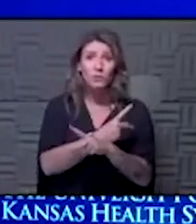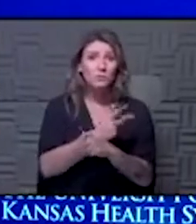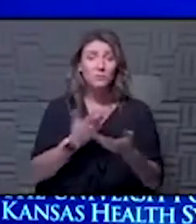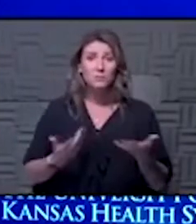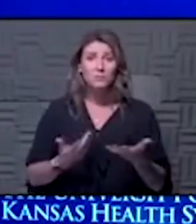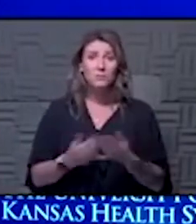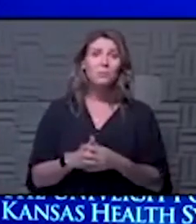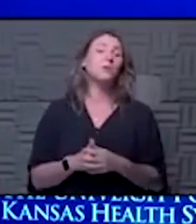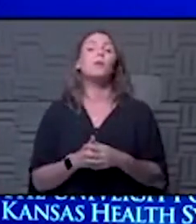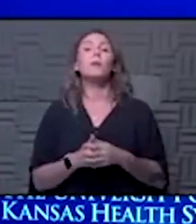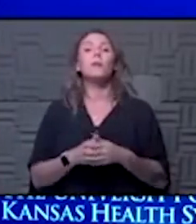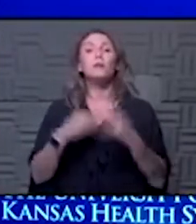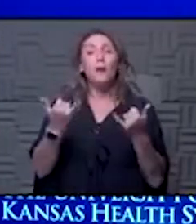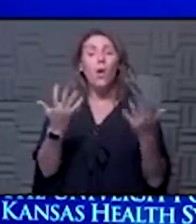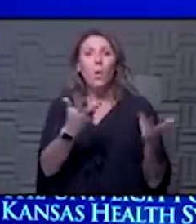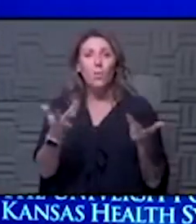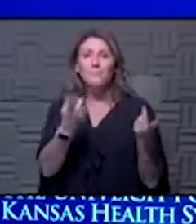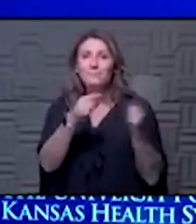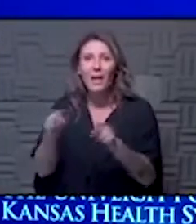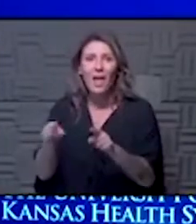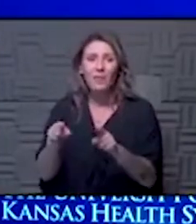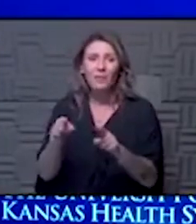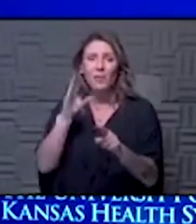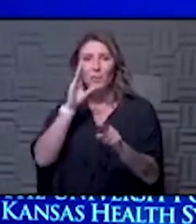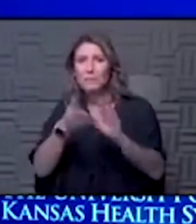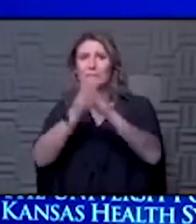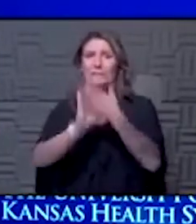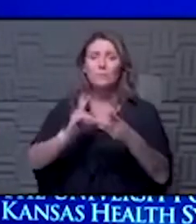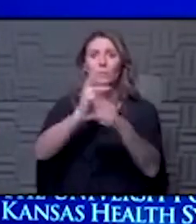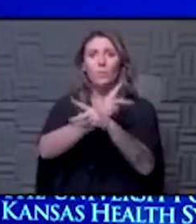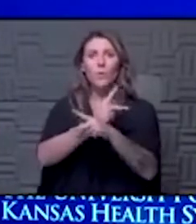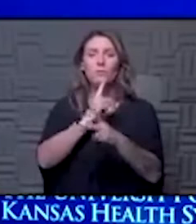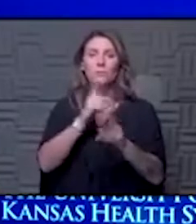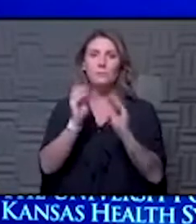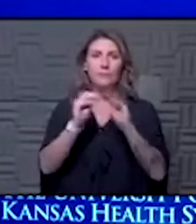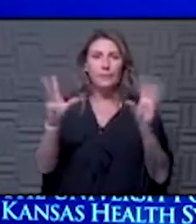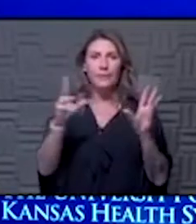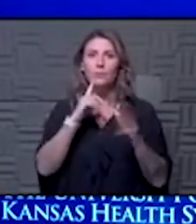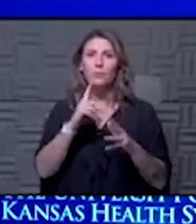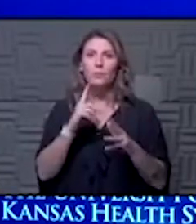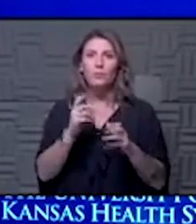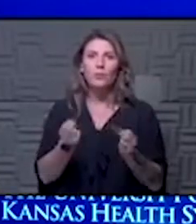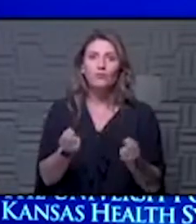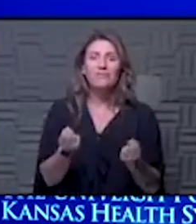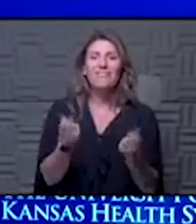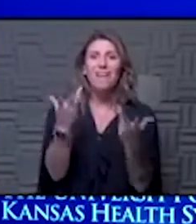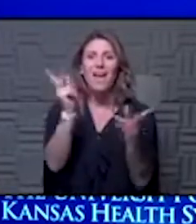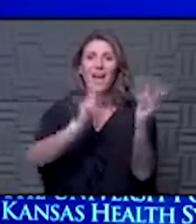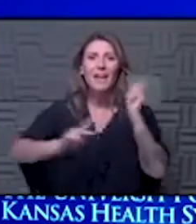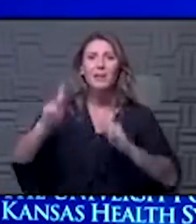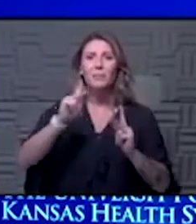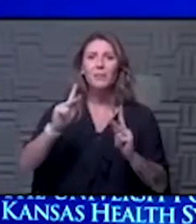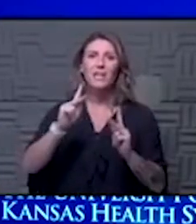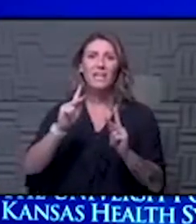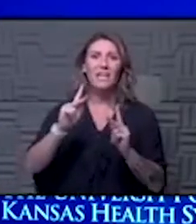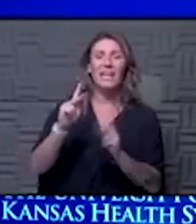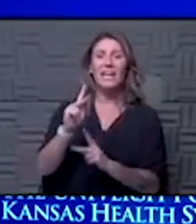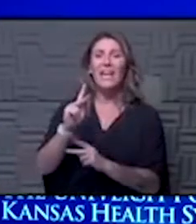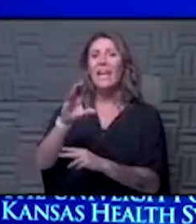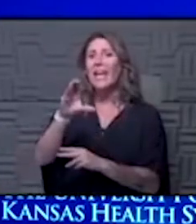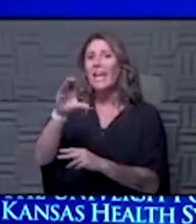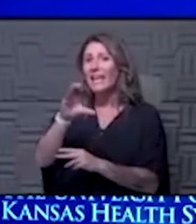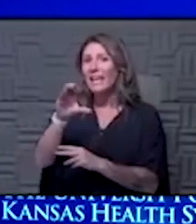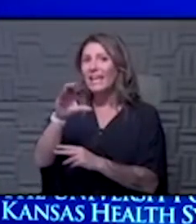in terms of what's coming on that's going to hurt us I I think it's clearly a there's a lot of cows out there and I don't mean cattle I mean